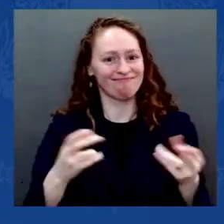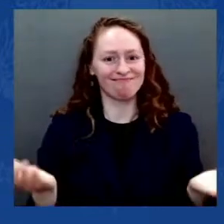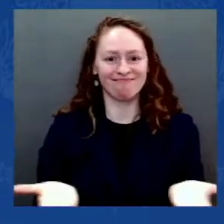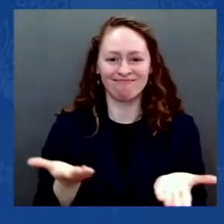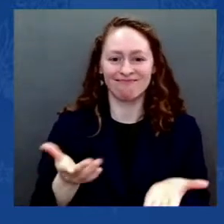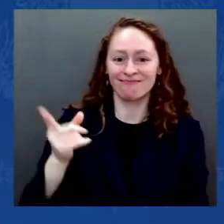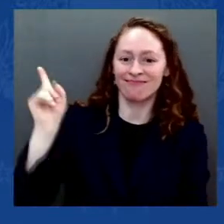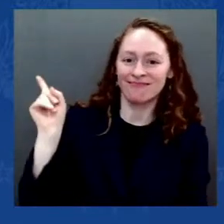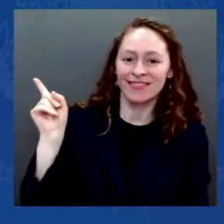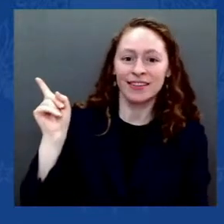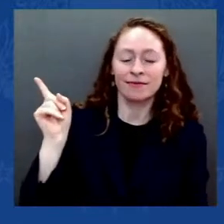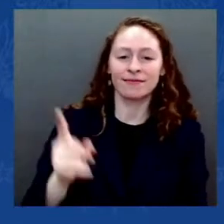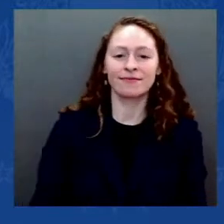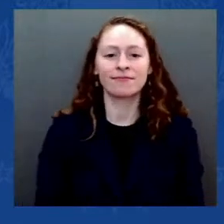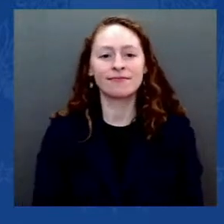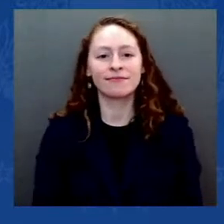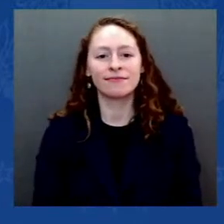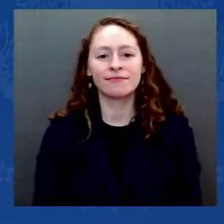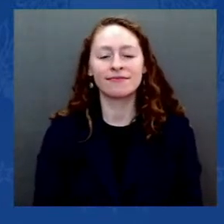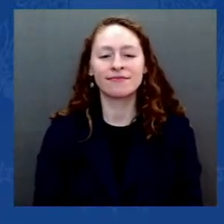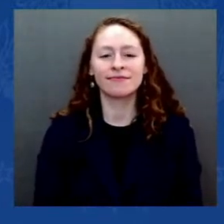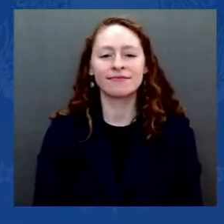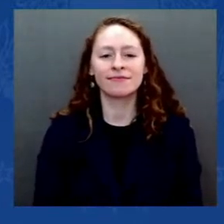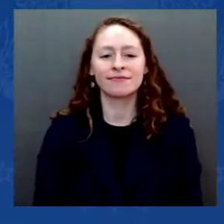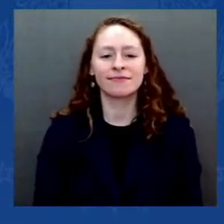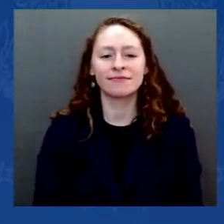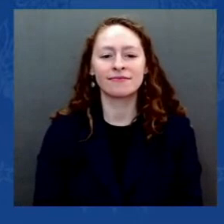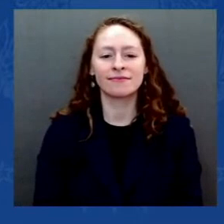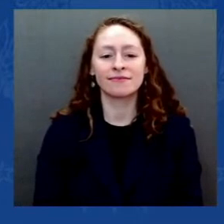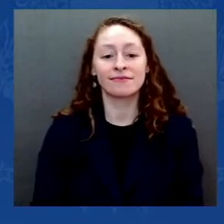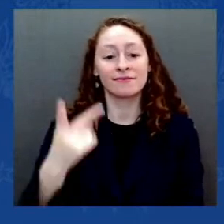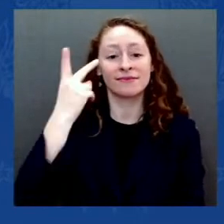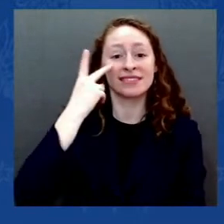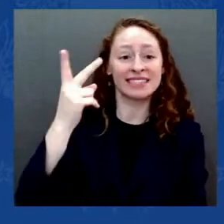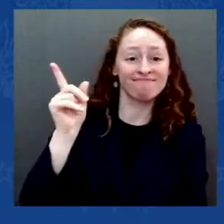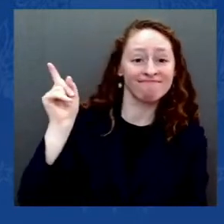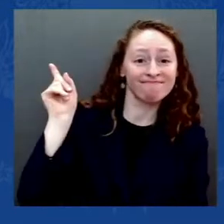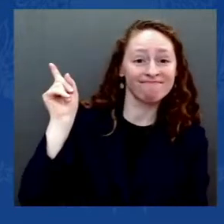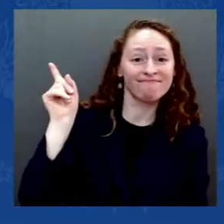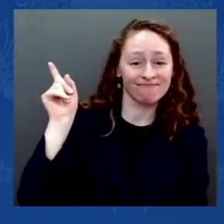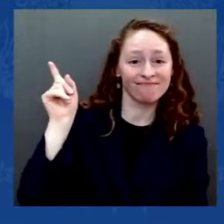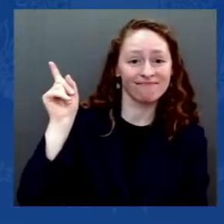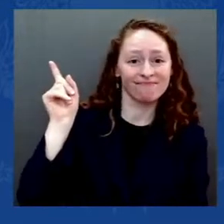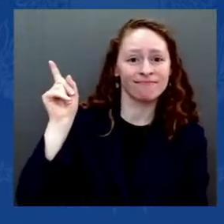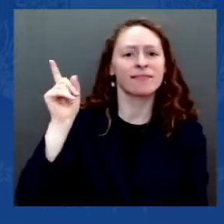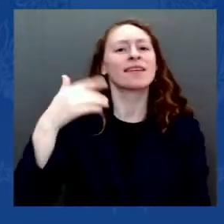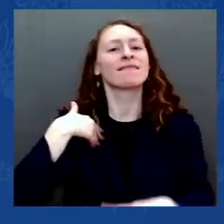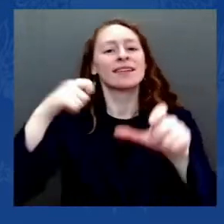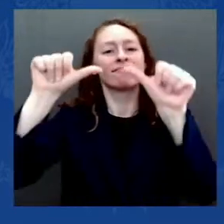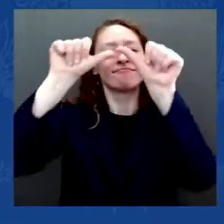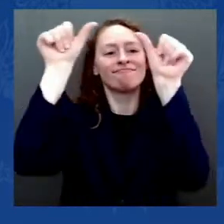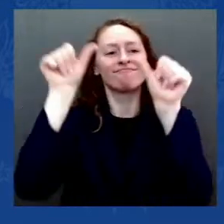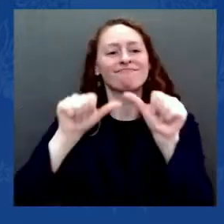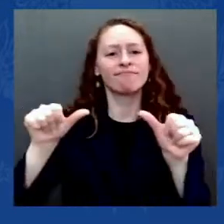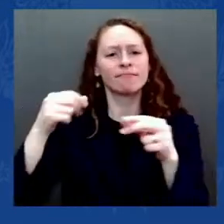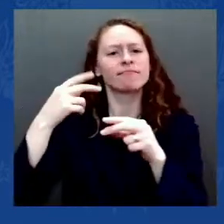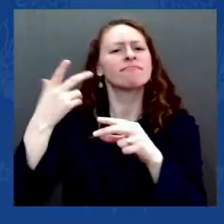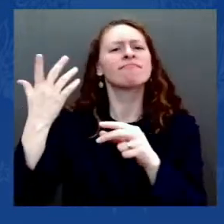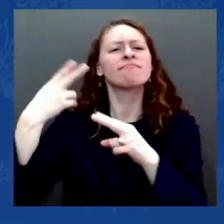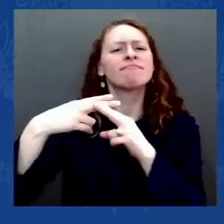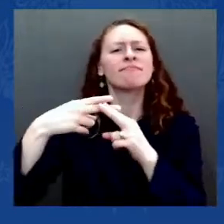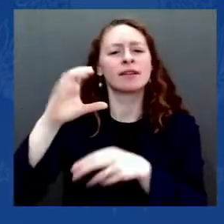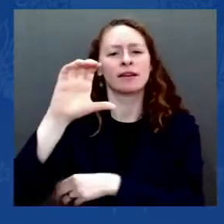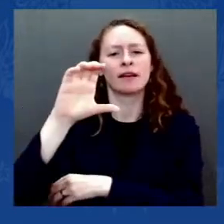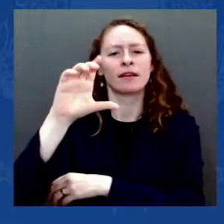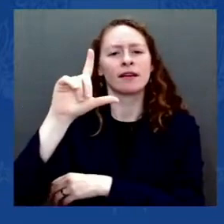leading into the rotunda, is a sculpture depicting Cleo, the muse of history.